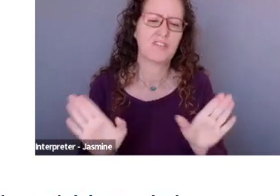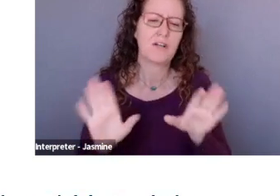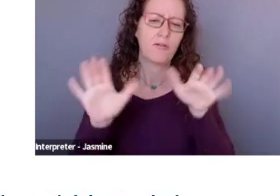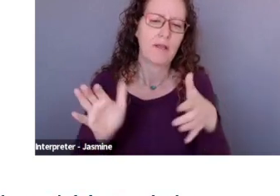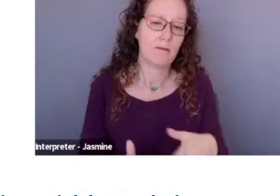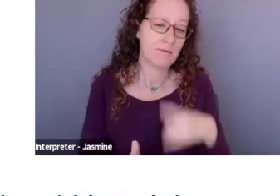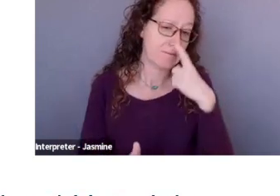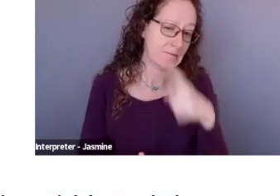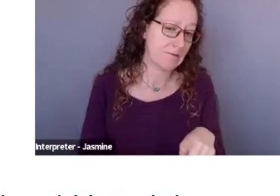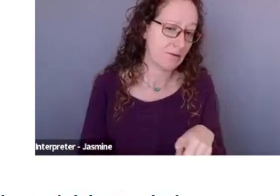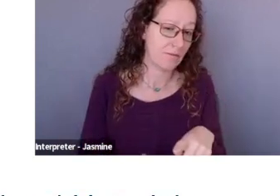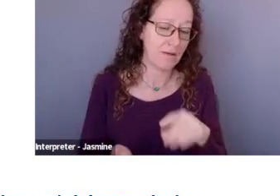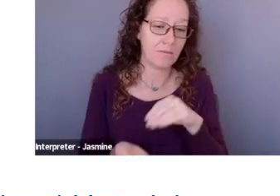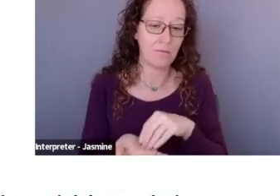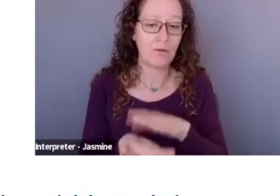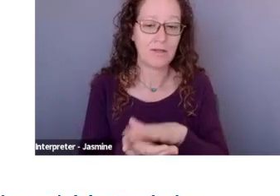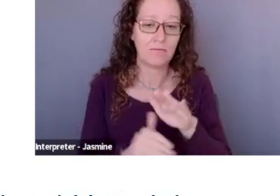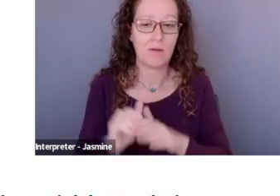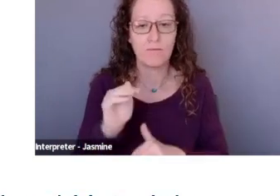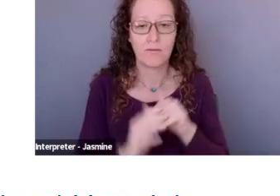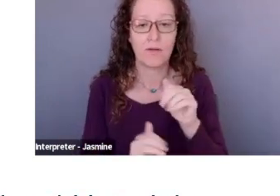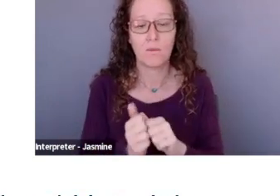could say, you know, what is your comfort with grant writing?